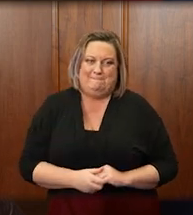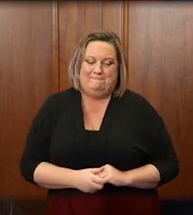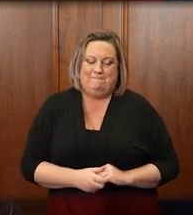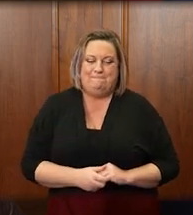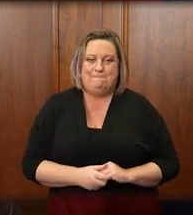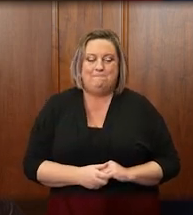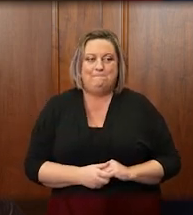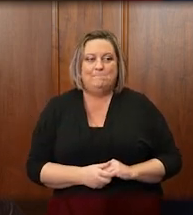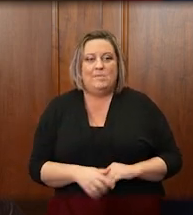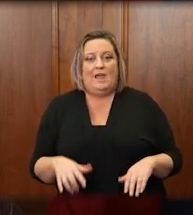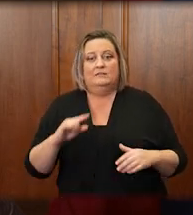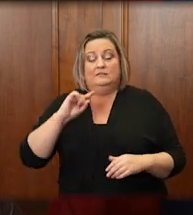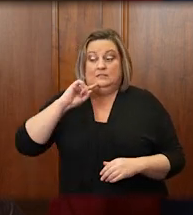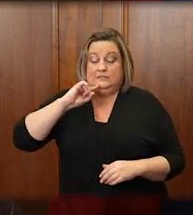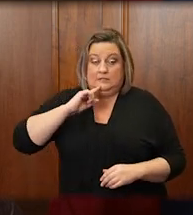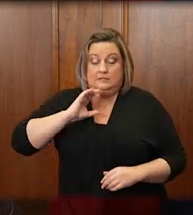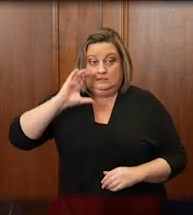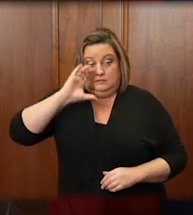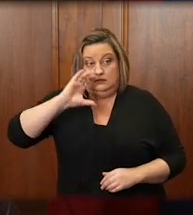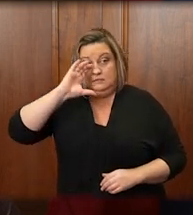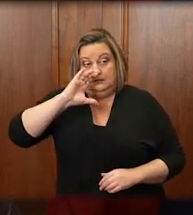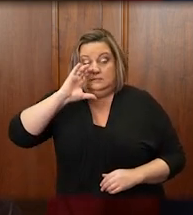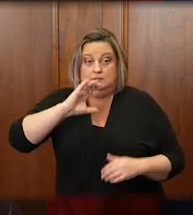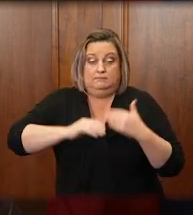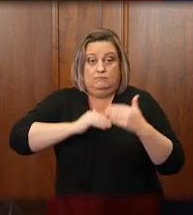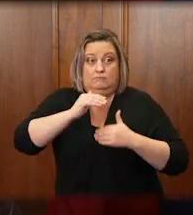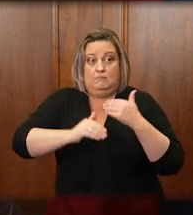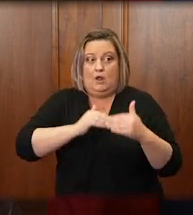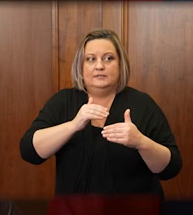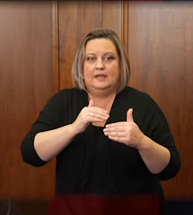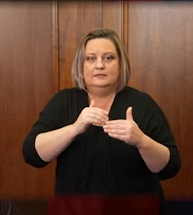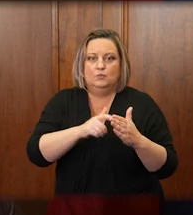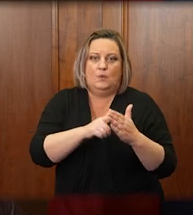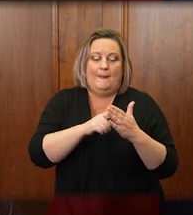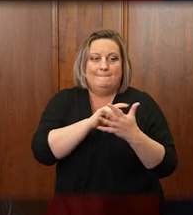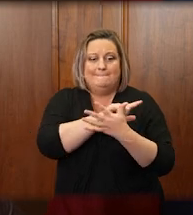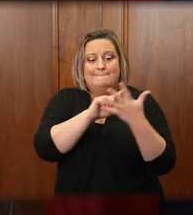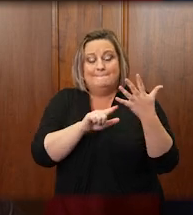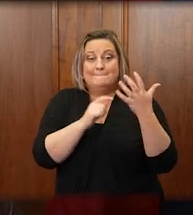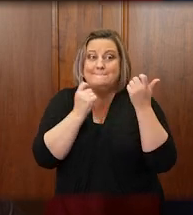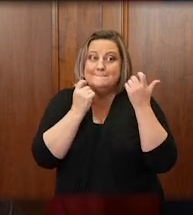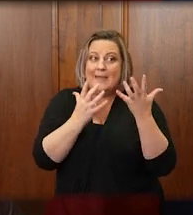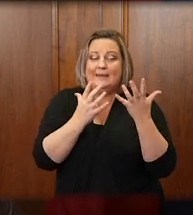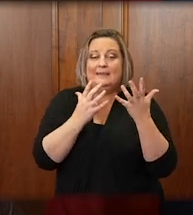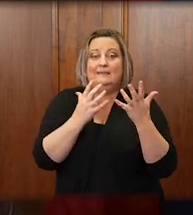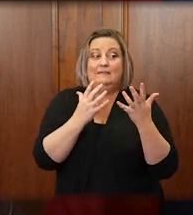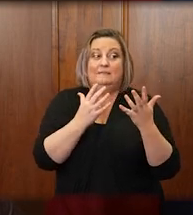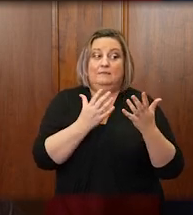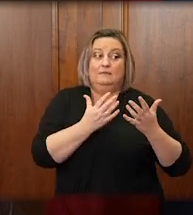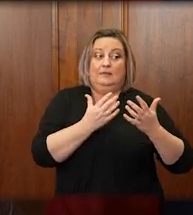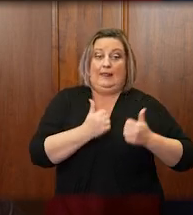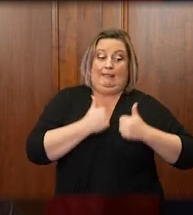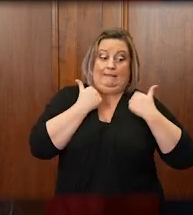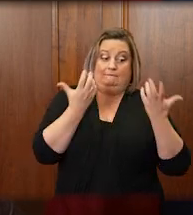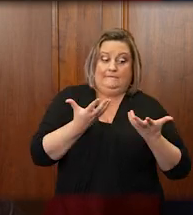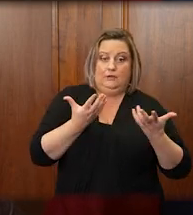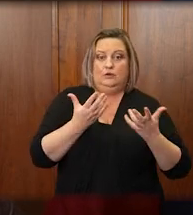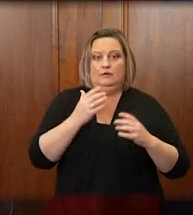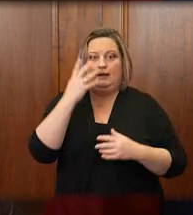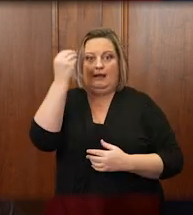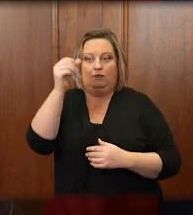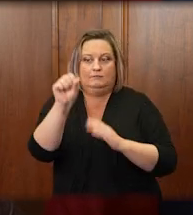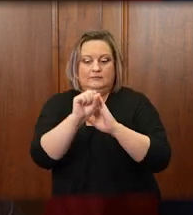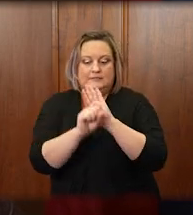After an intense and exhaustive process that included a number of excellent in and out-of-state applicants, our General